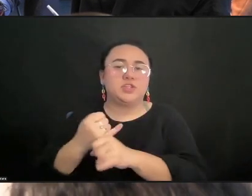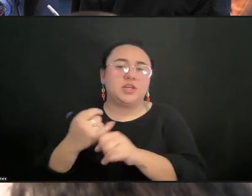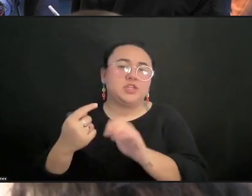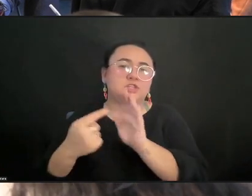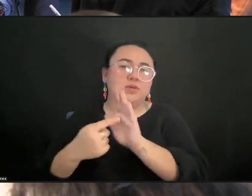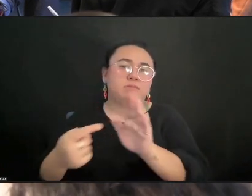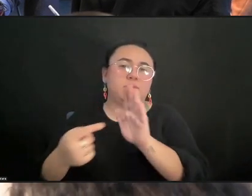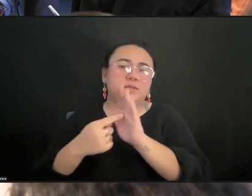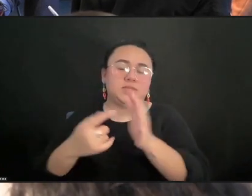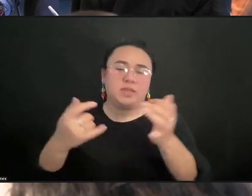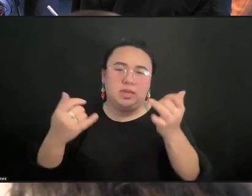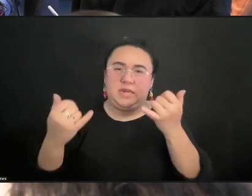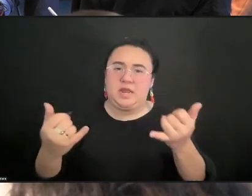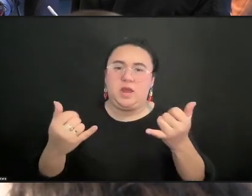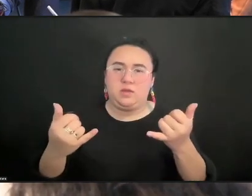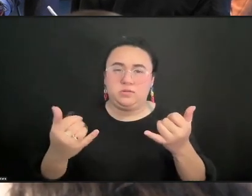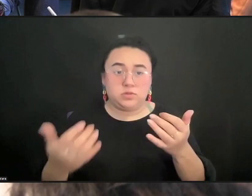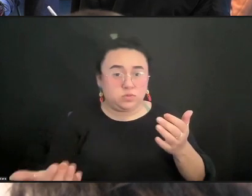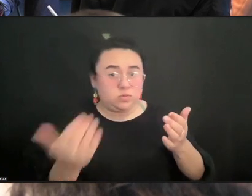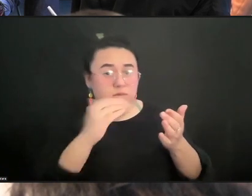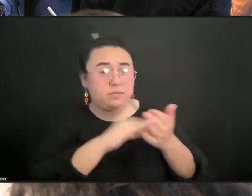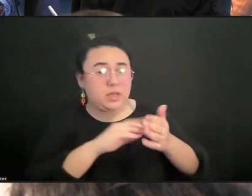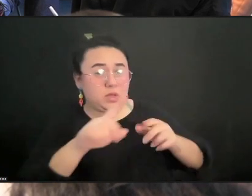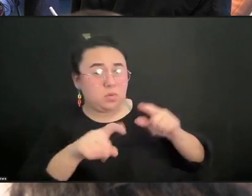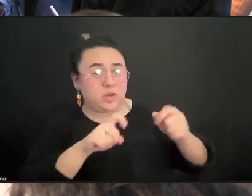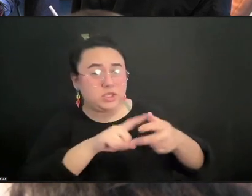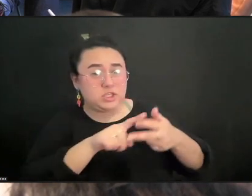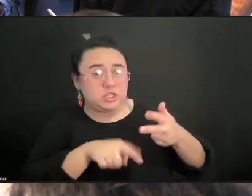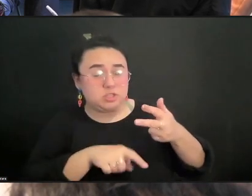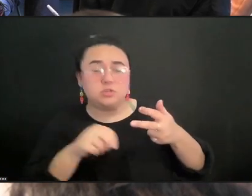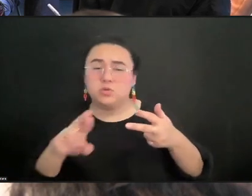Would you like me to repeat them or are you all set? No? Good?